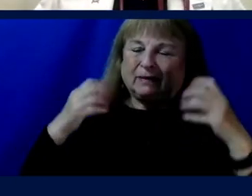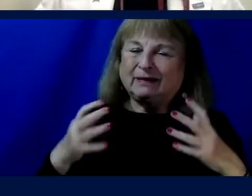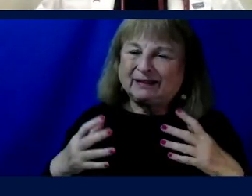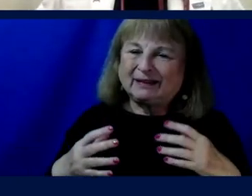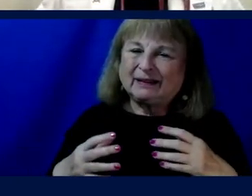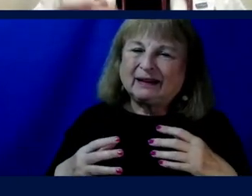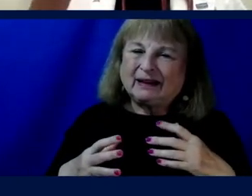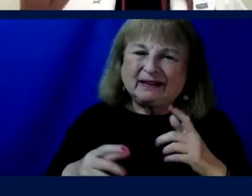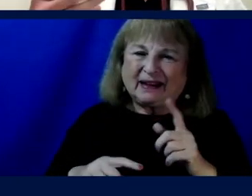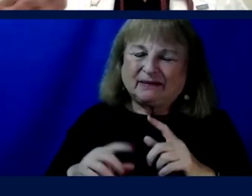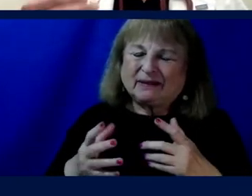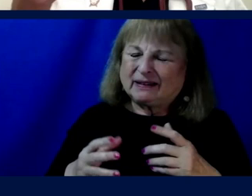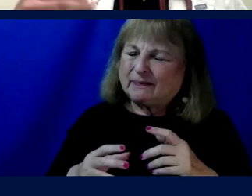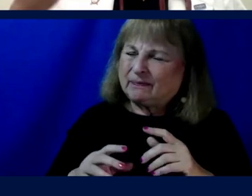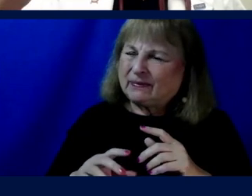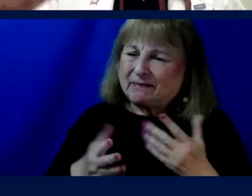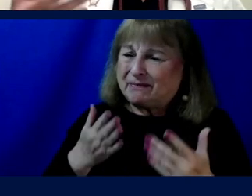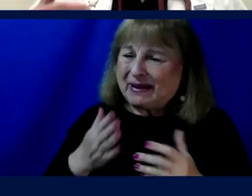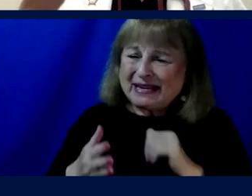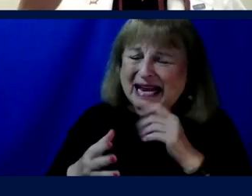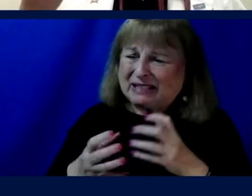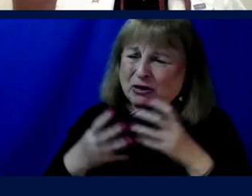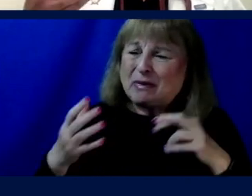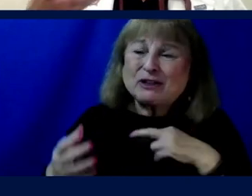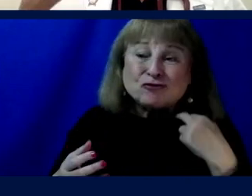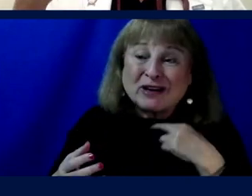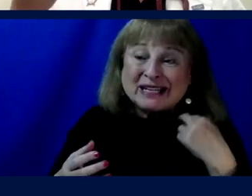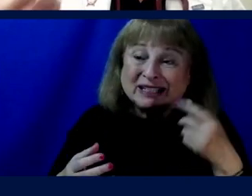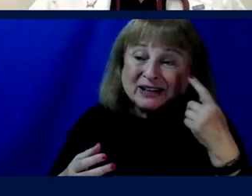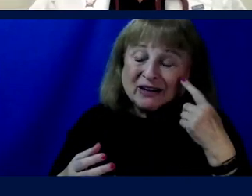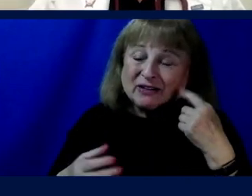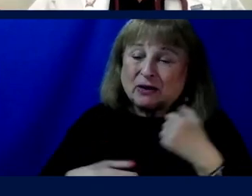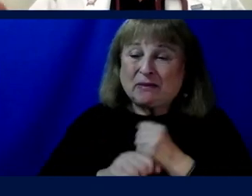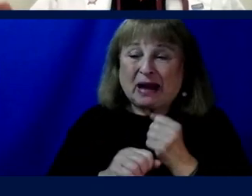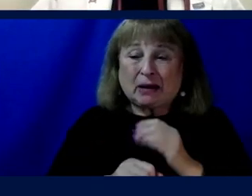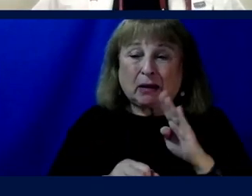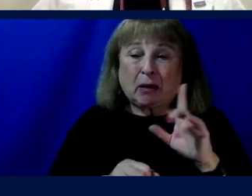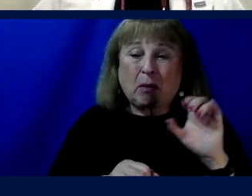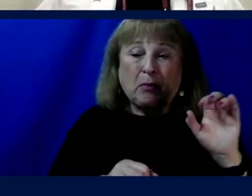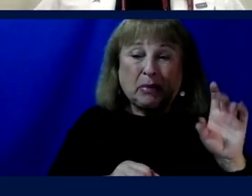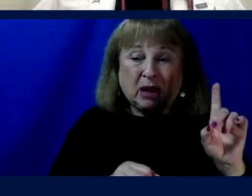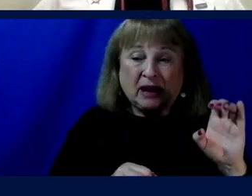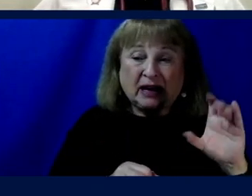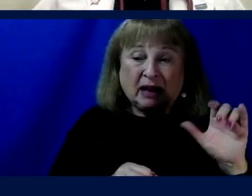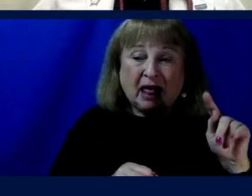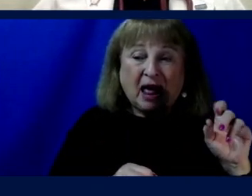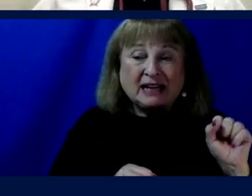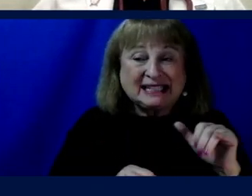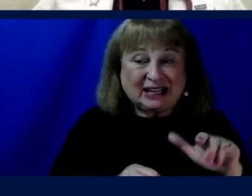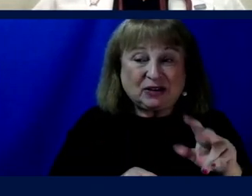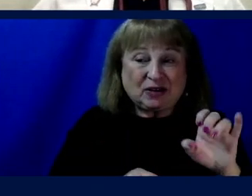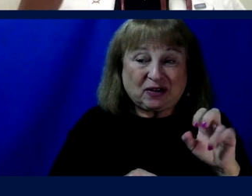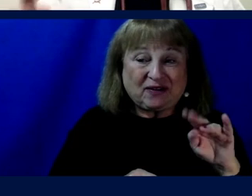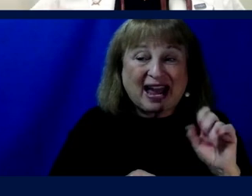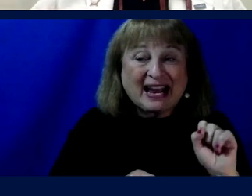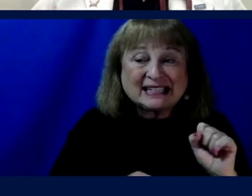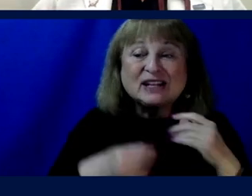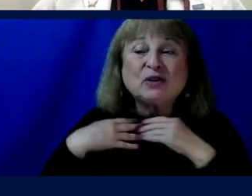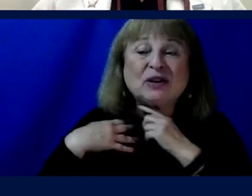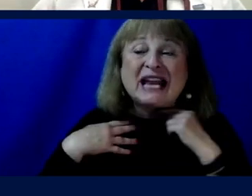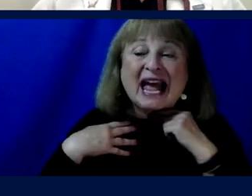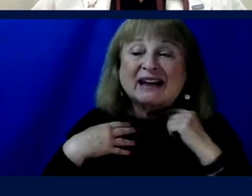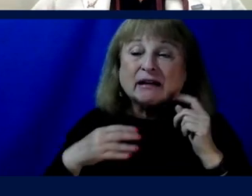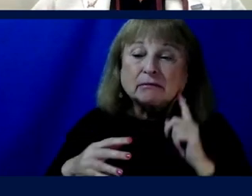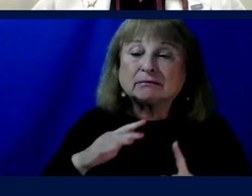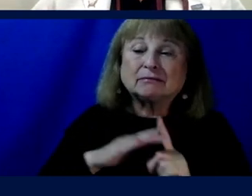smell or taste your food much. You might not be as much risk of formation of blood clots in your veins, in the neck, the way we've detected